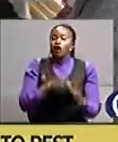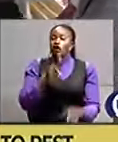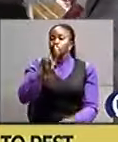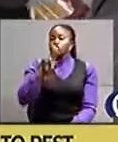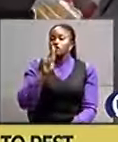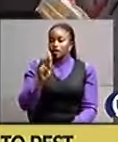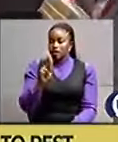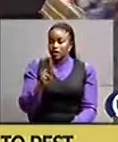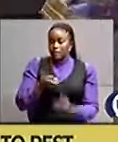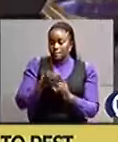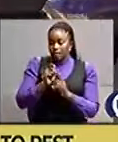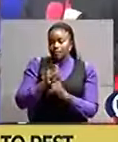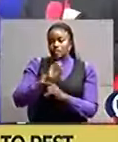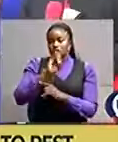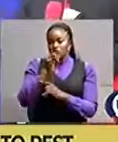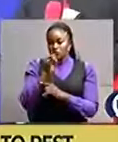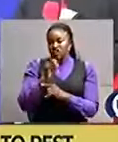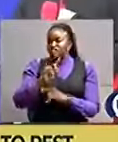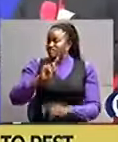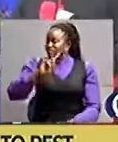on january 1st